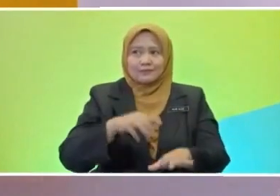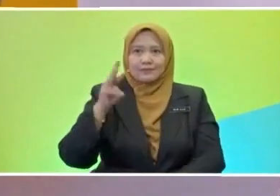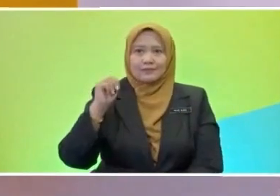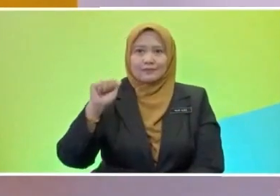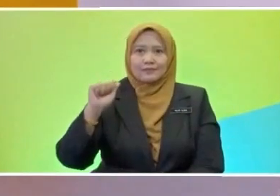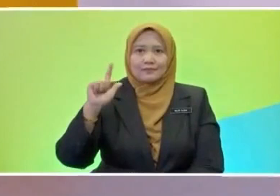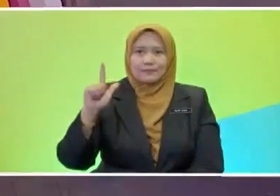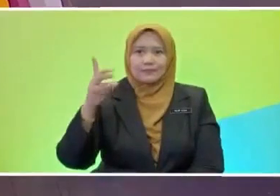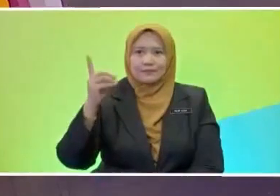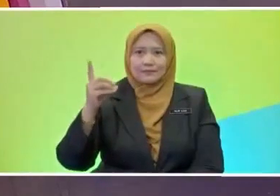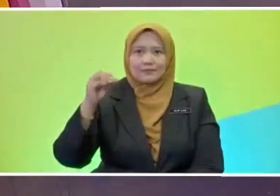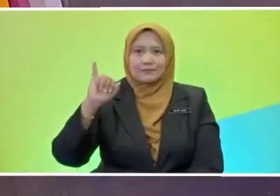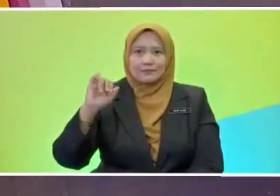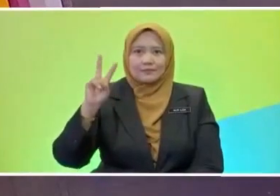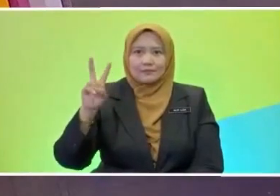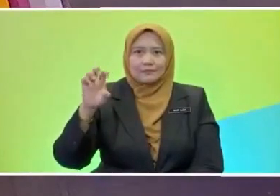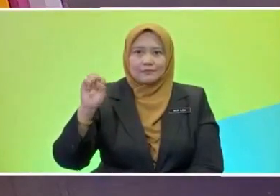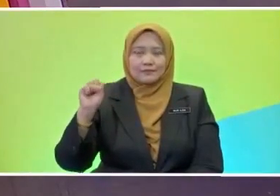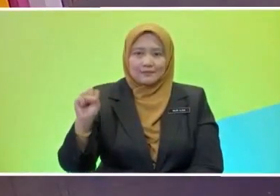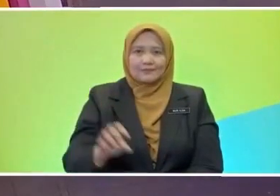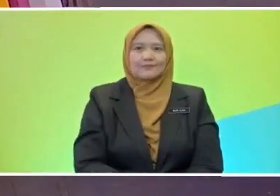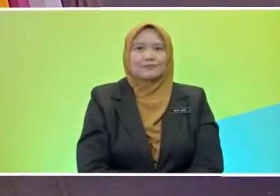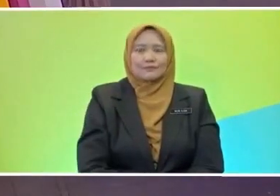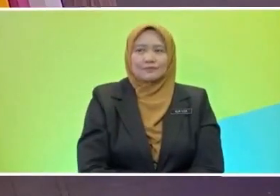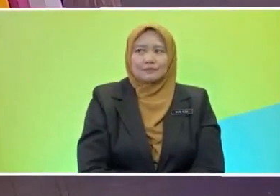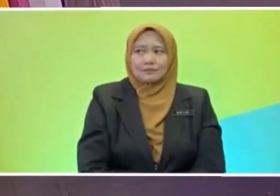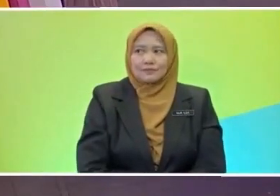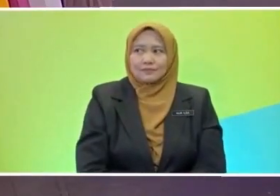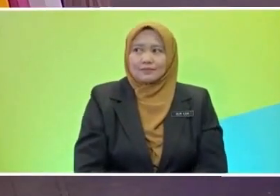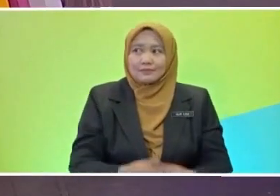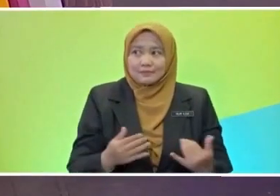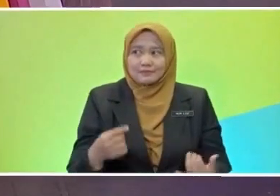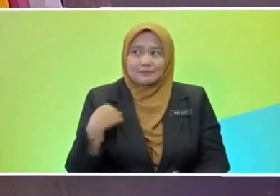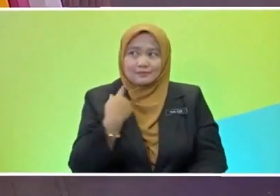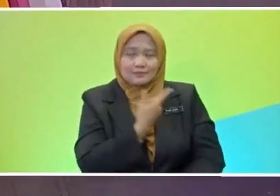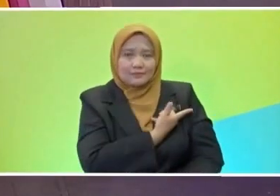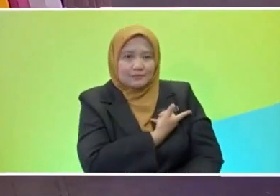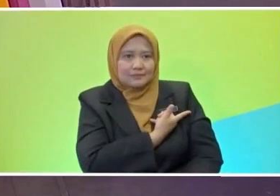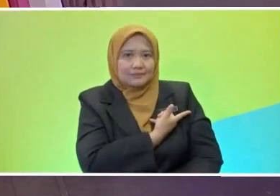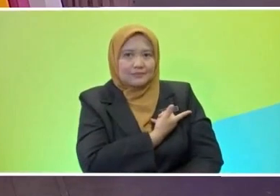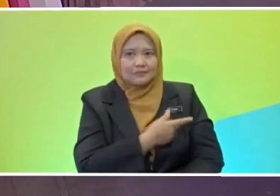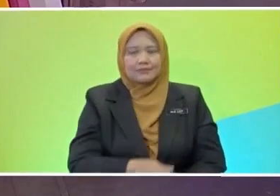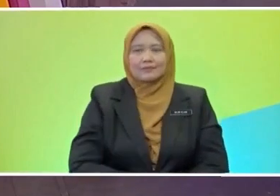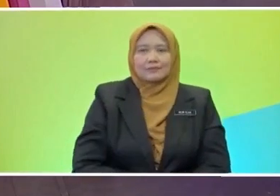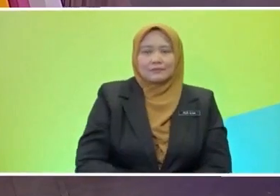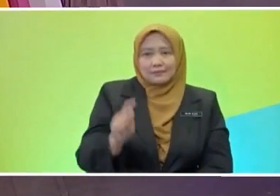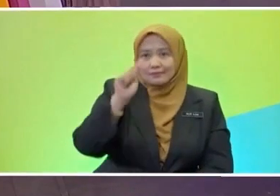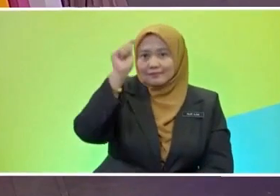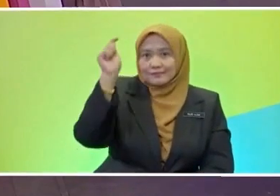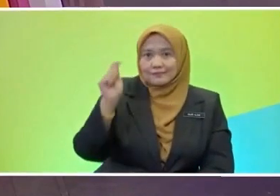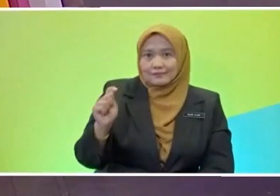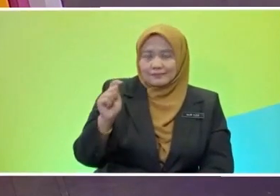beautiful. It must be very exciting. Very exciting. Okay, let's hear from our pupils out there. Sure. Can we